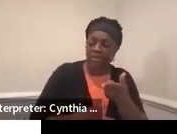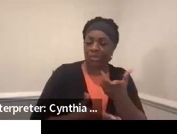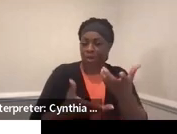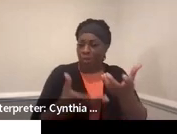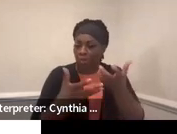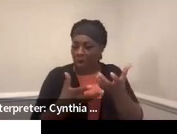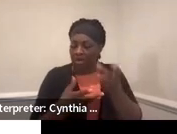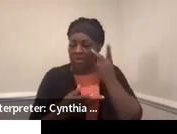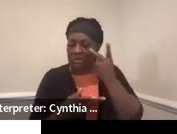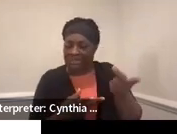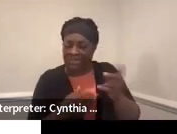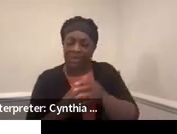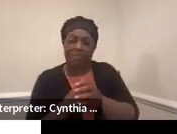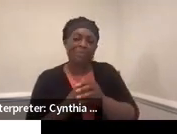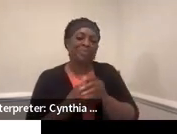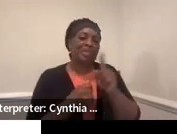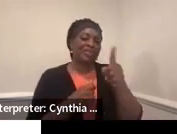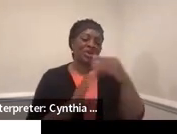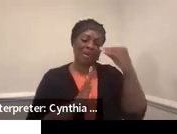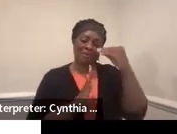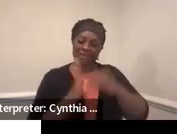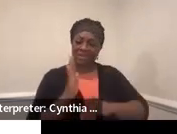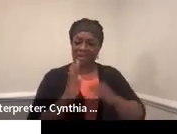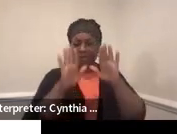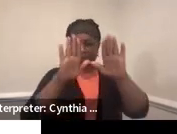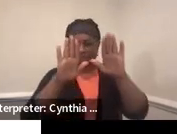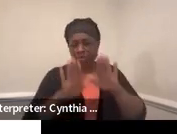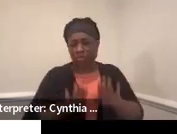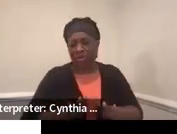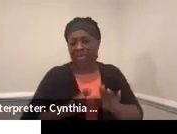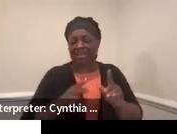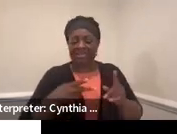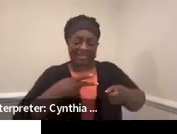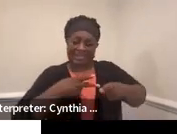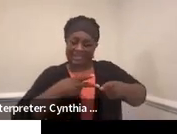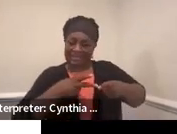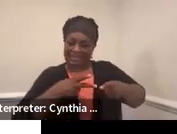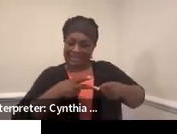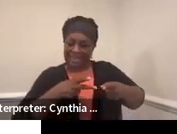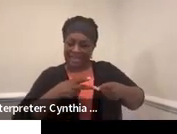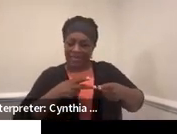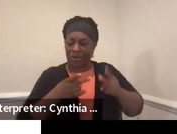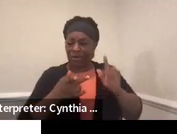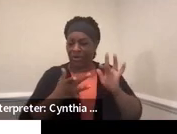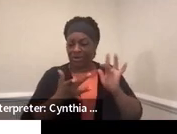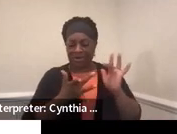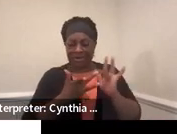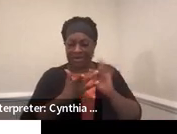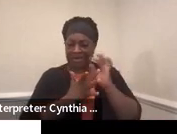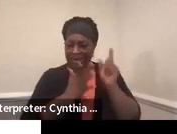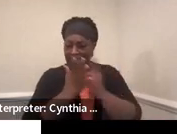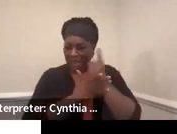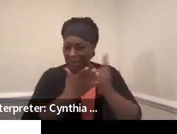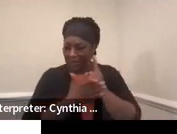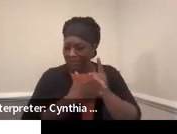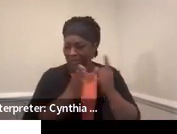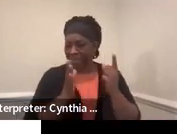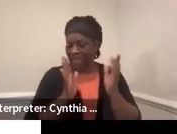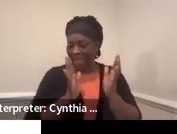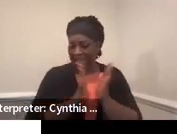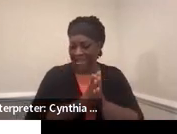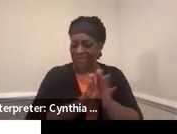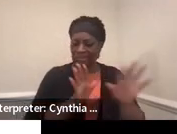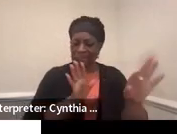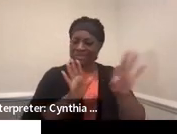for. So if you could fill that out, that would be great. And then there's a second portion where you get your contact hour. So you'll be asked to